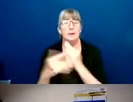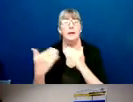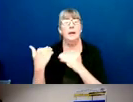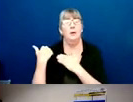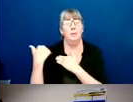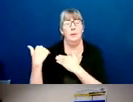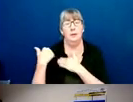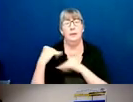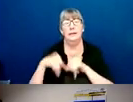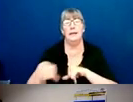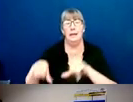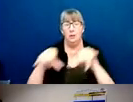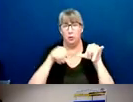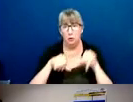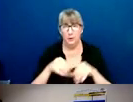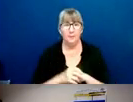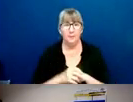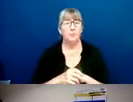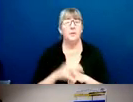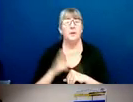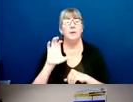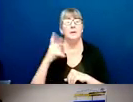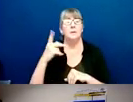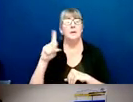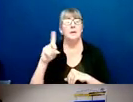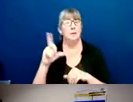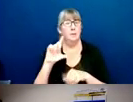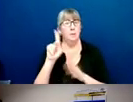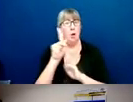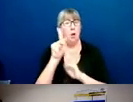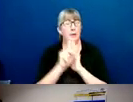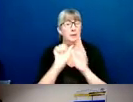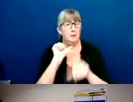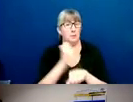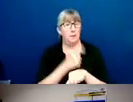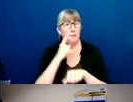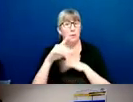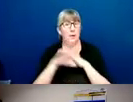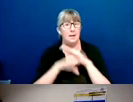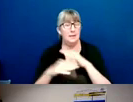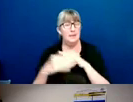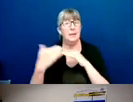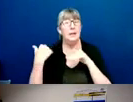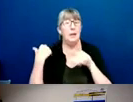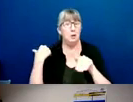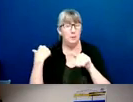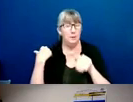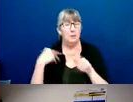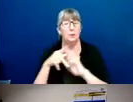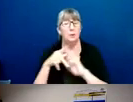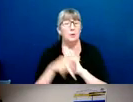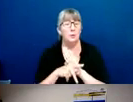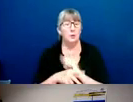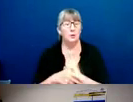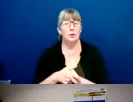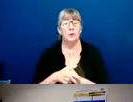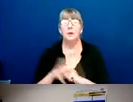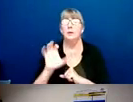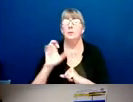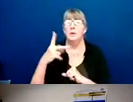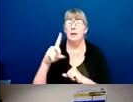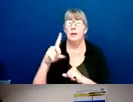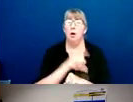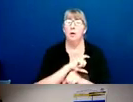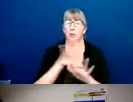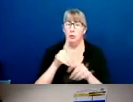CPD currently has policies in place covering the basic accountability principles to which CPD officers are held accountable